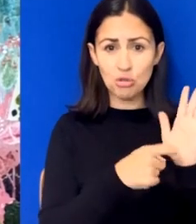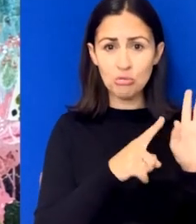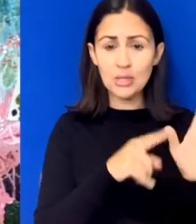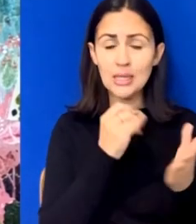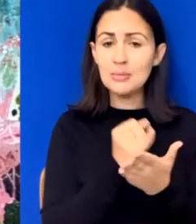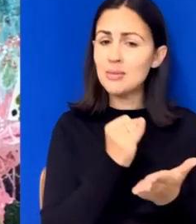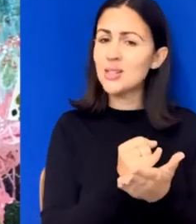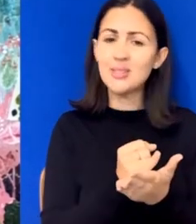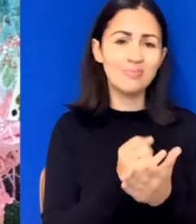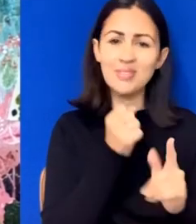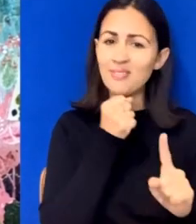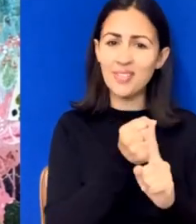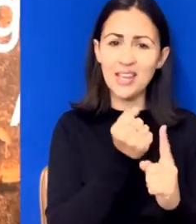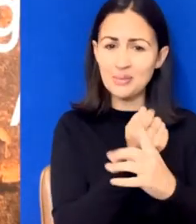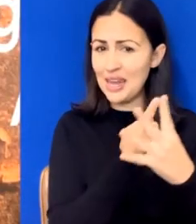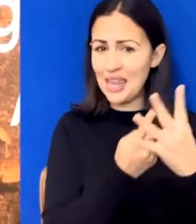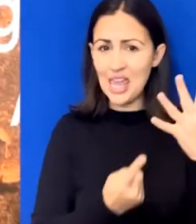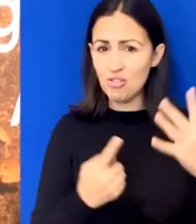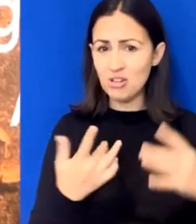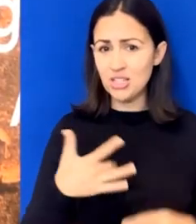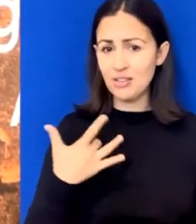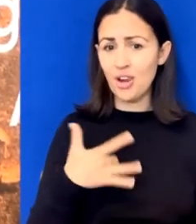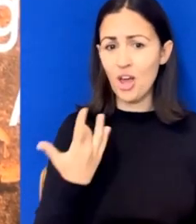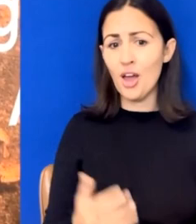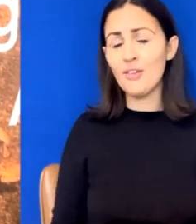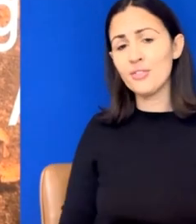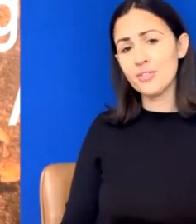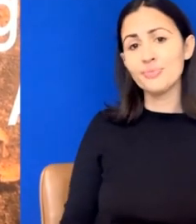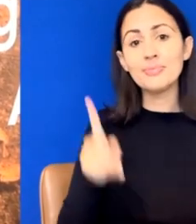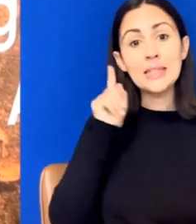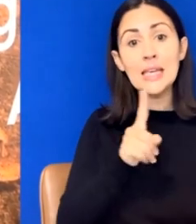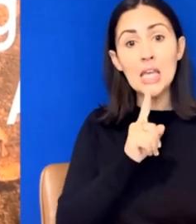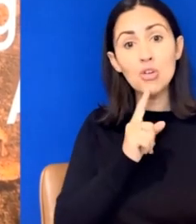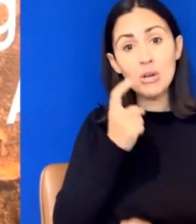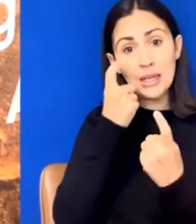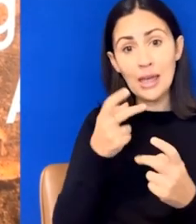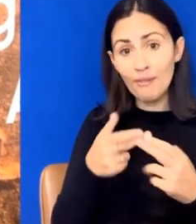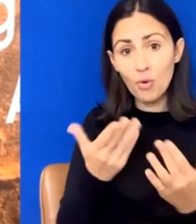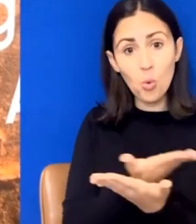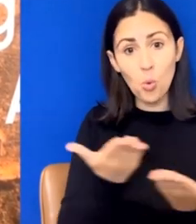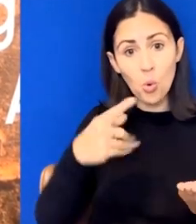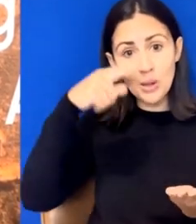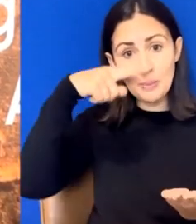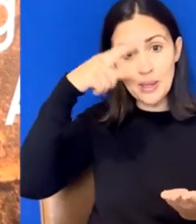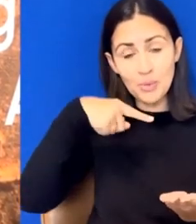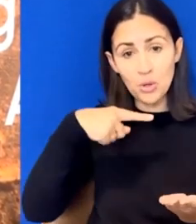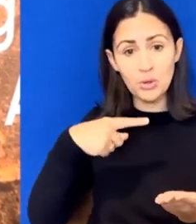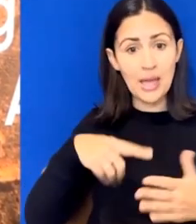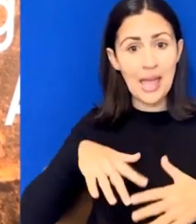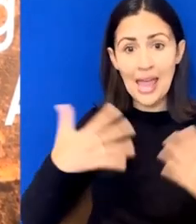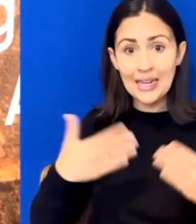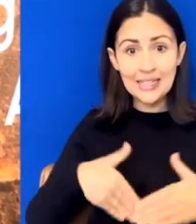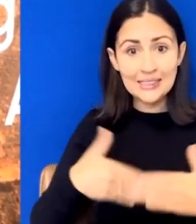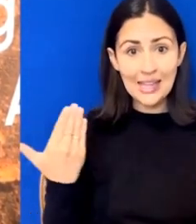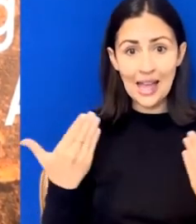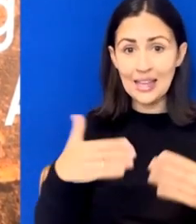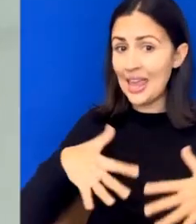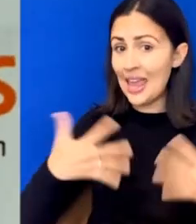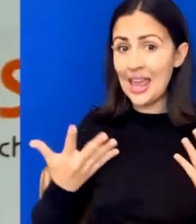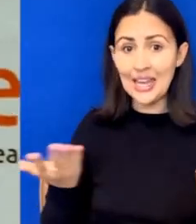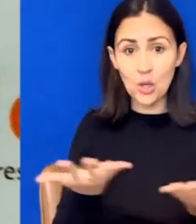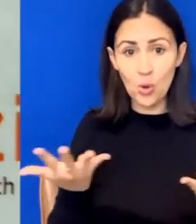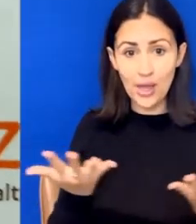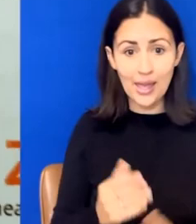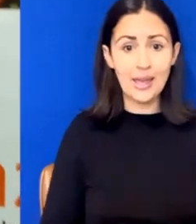general wellbeing for all. Hearing care for all, every day, anywhere in Australia. That is at the heart of what we do.